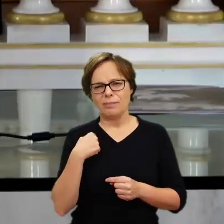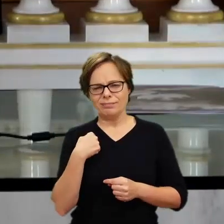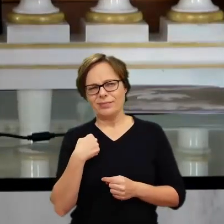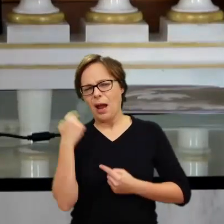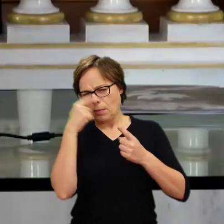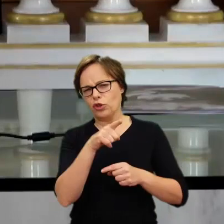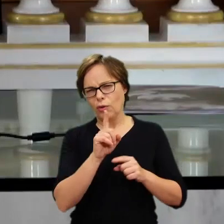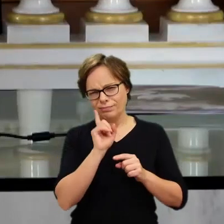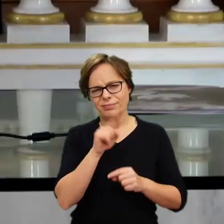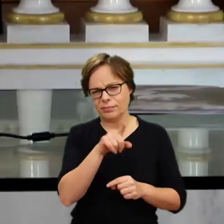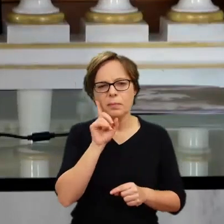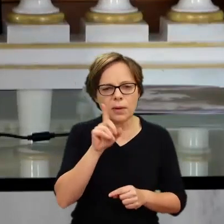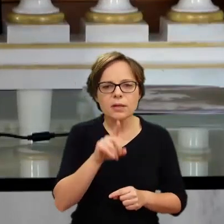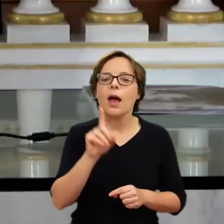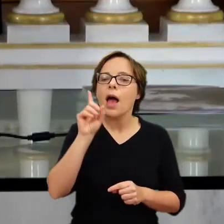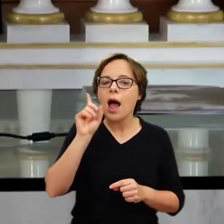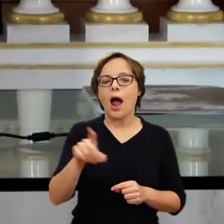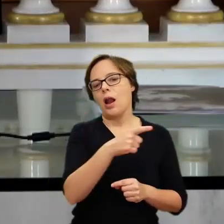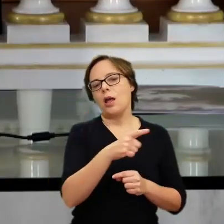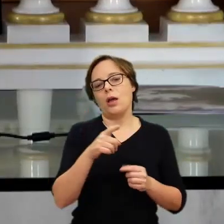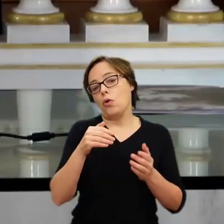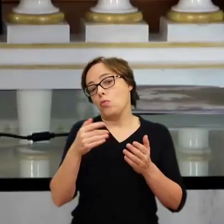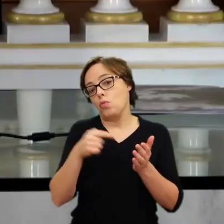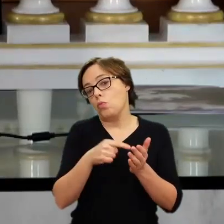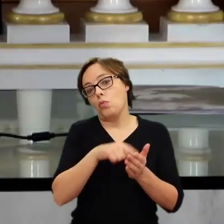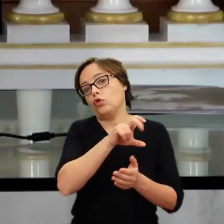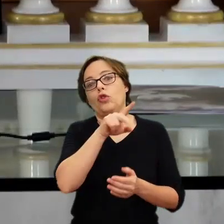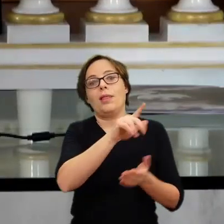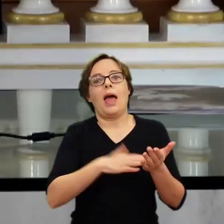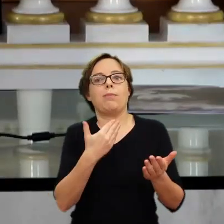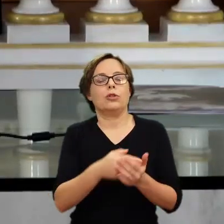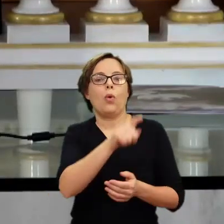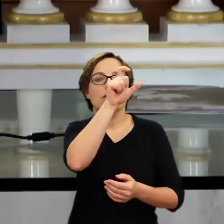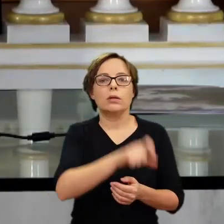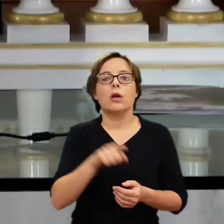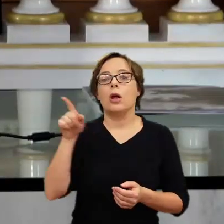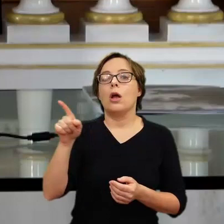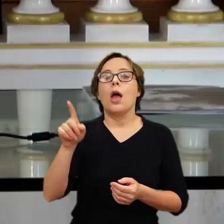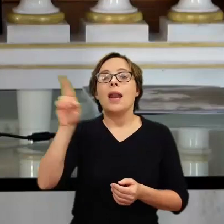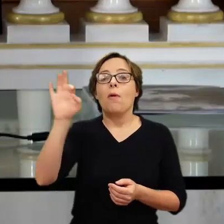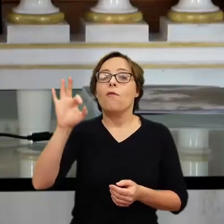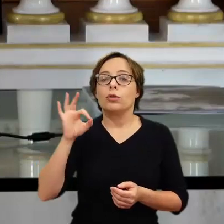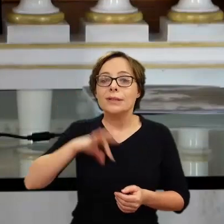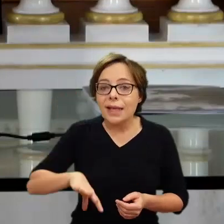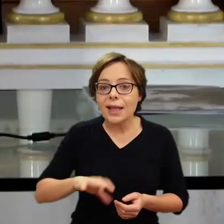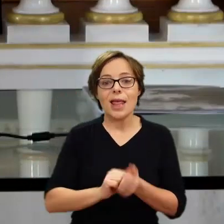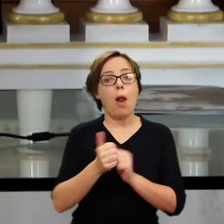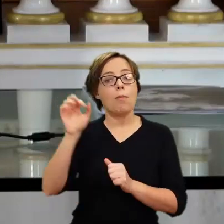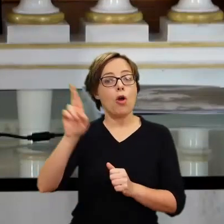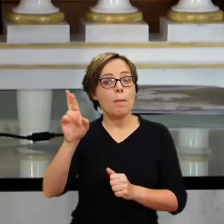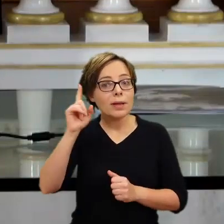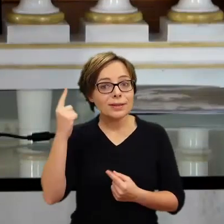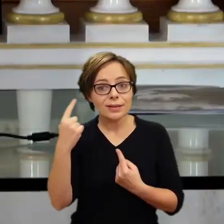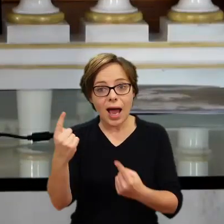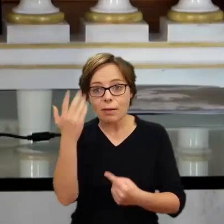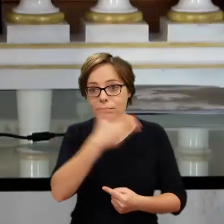man. But, you know, is it a portrait of Rembrandt's son or was Rembrandt's son acting as a model? Is it meant to be a specific person?